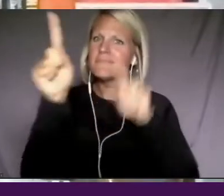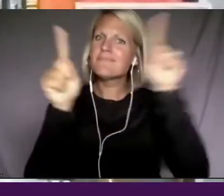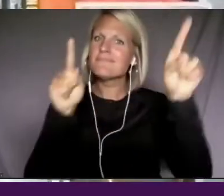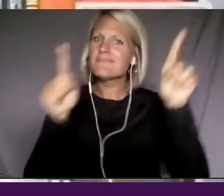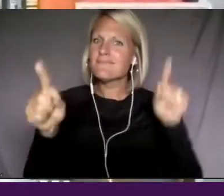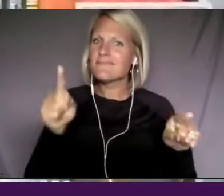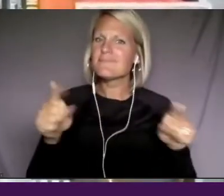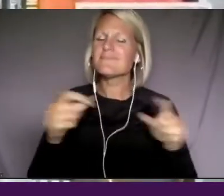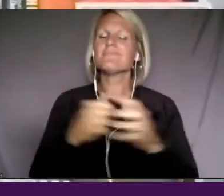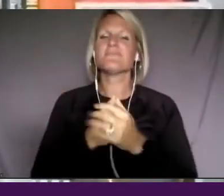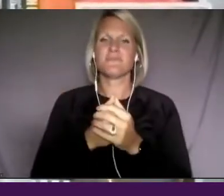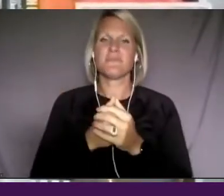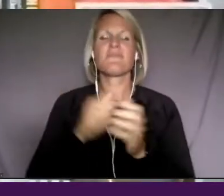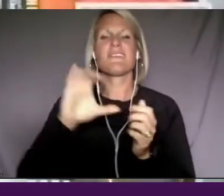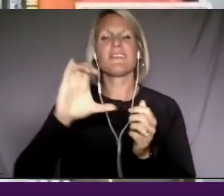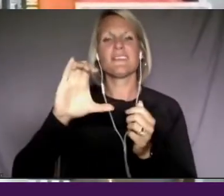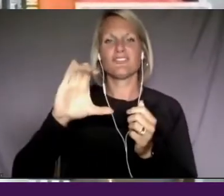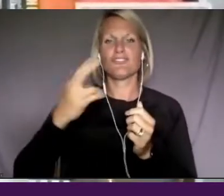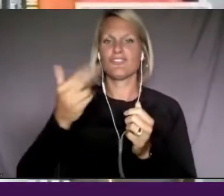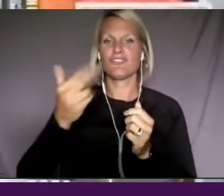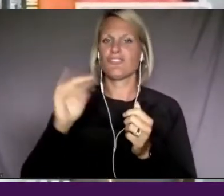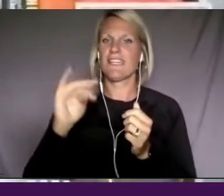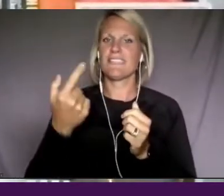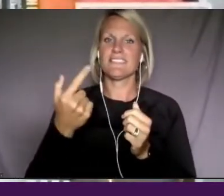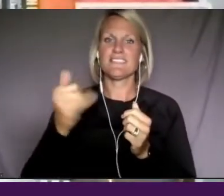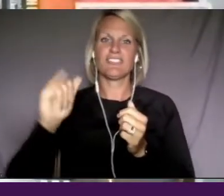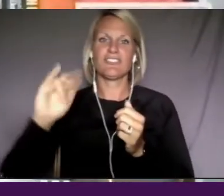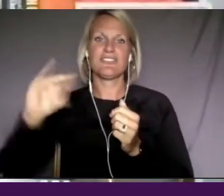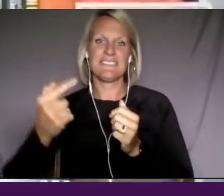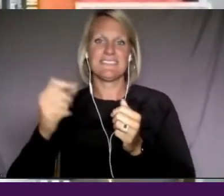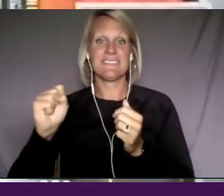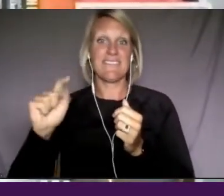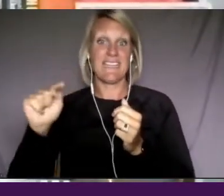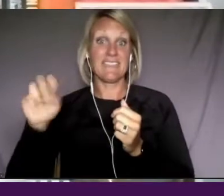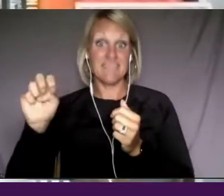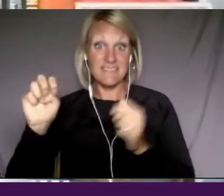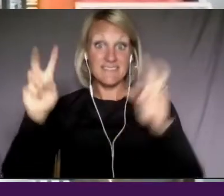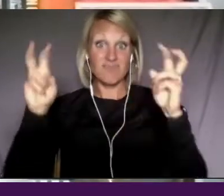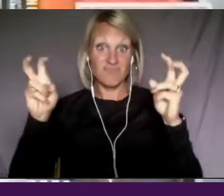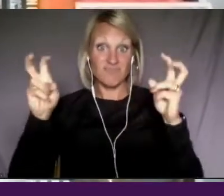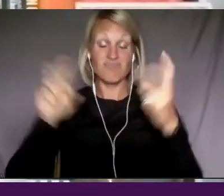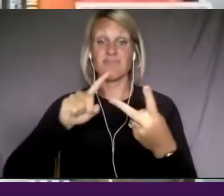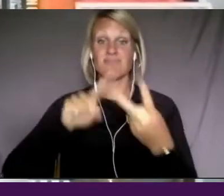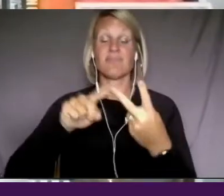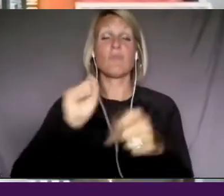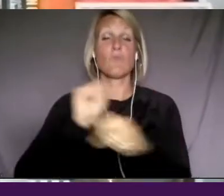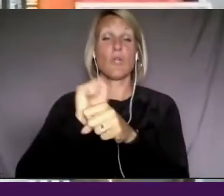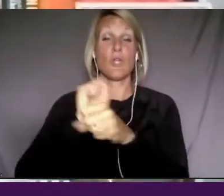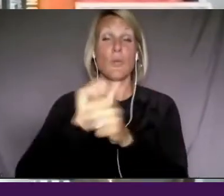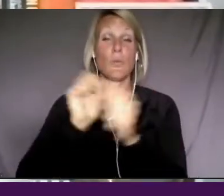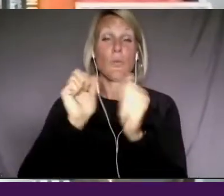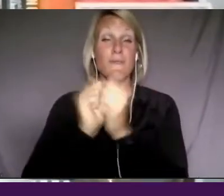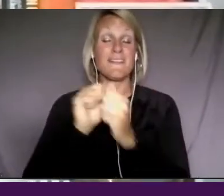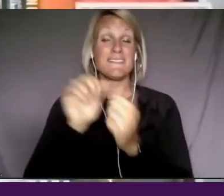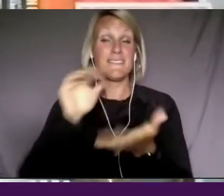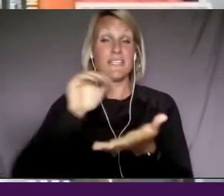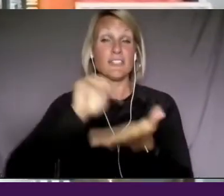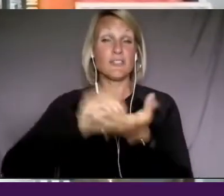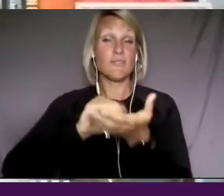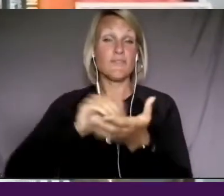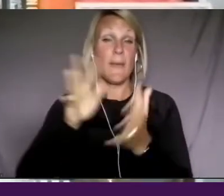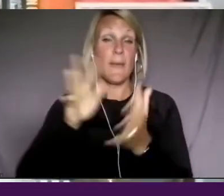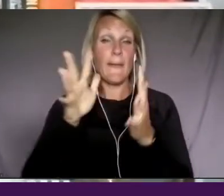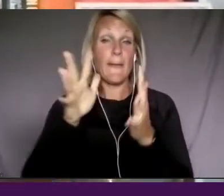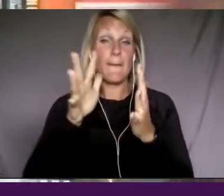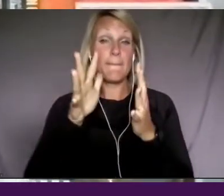I've got a project, uh, for next season in the pipeline that we're working with the center for Asian American media. Uh, they helped